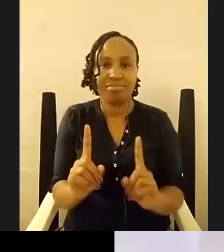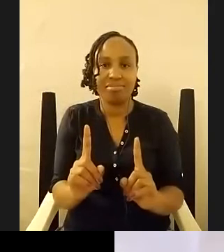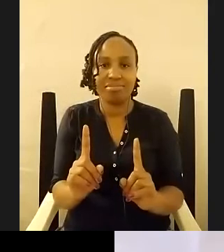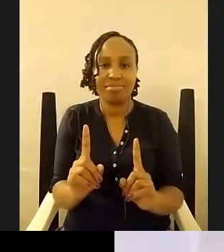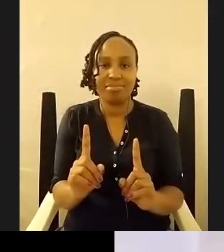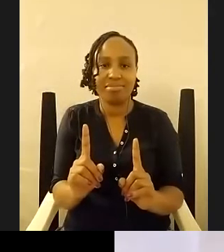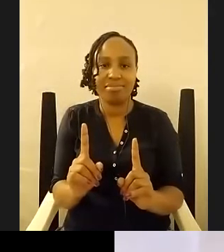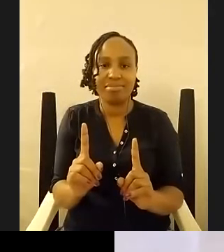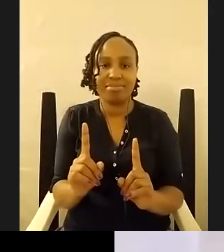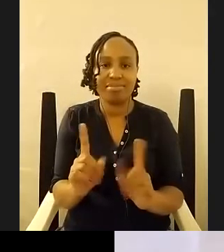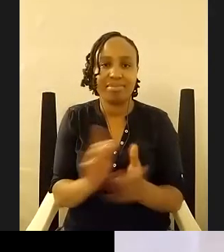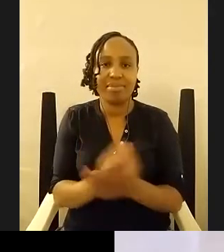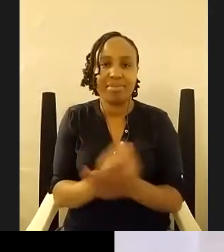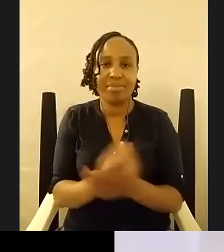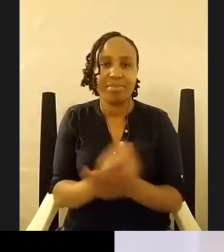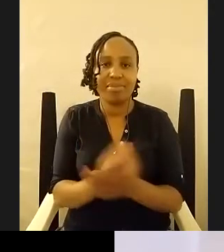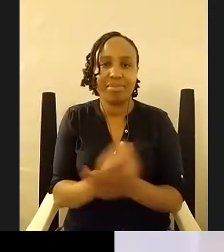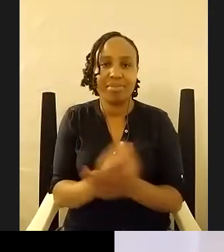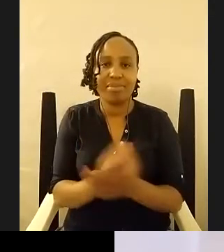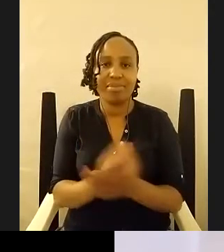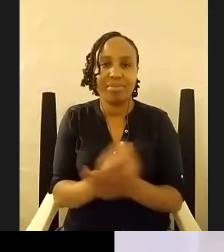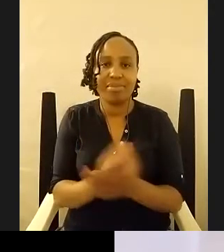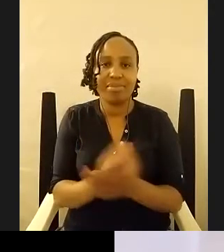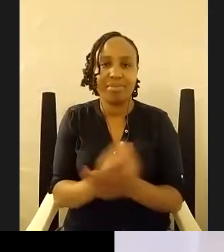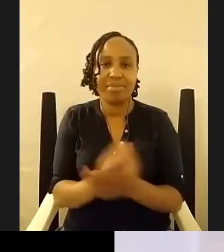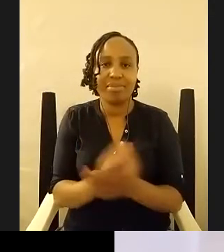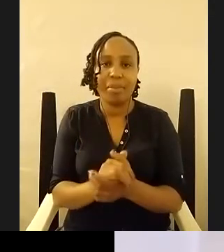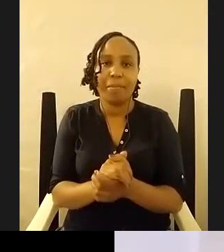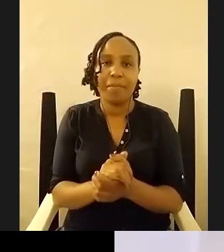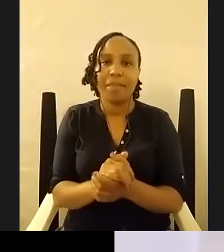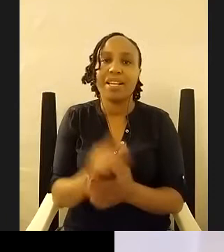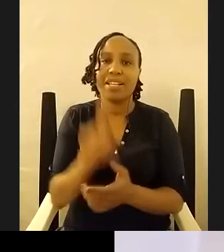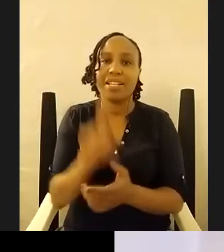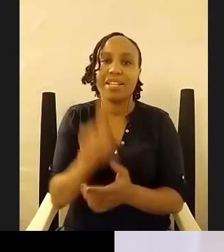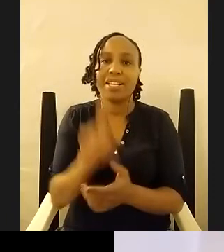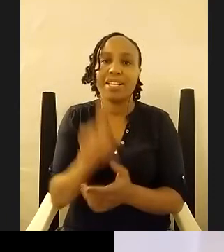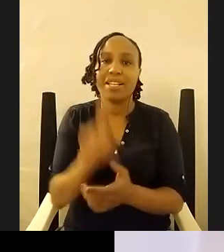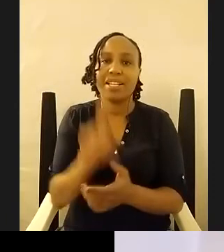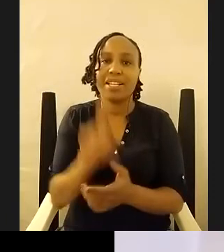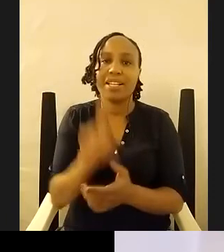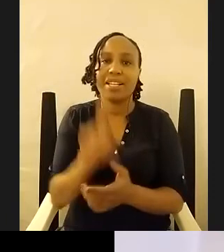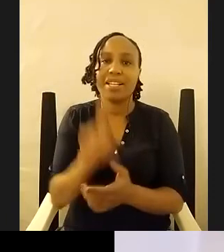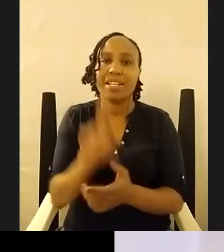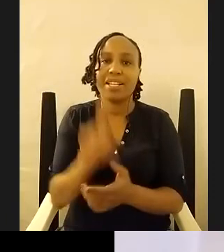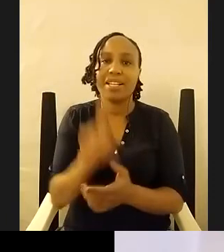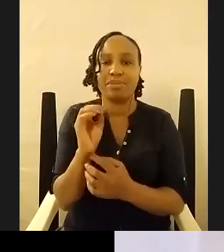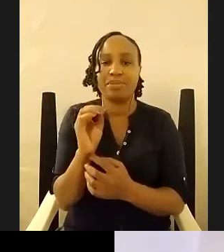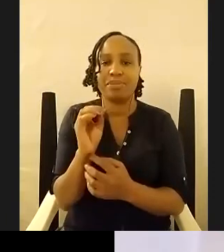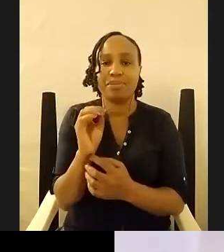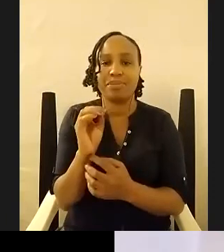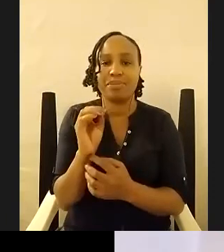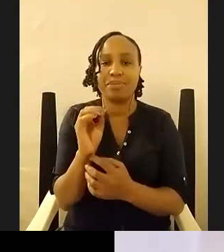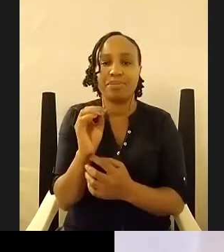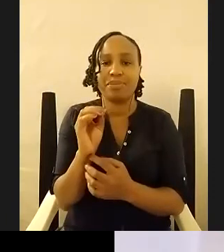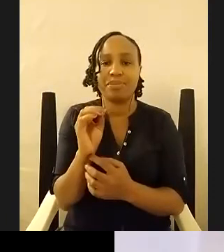it has to take um it has to take a bit of refining and i think um you know speaking of not